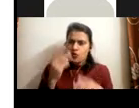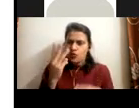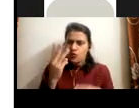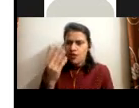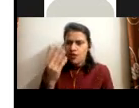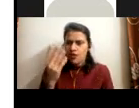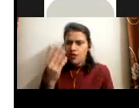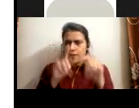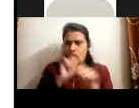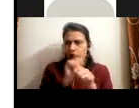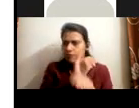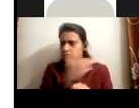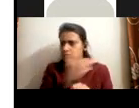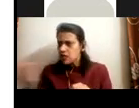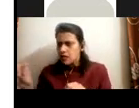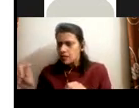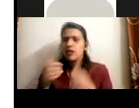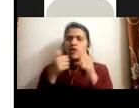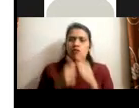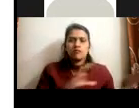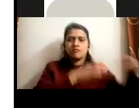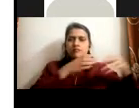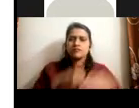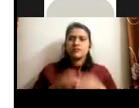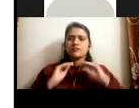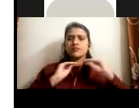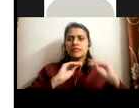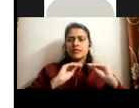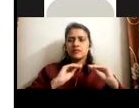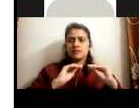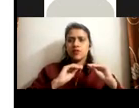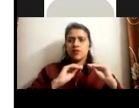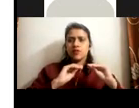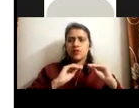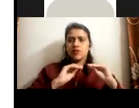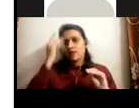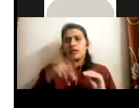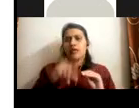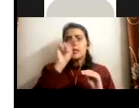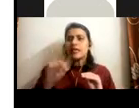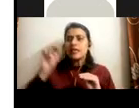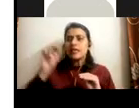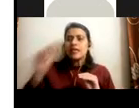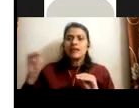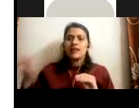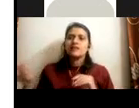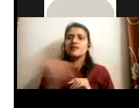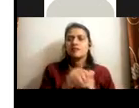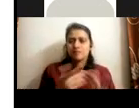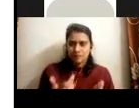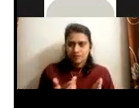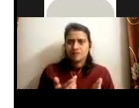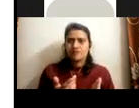companies and, um, the skills entry level skill in IT, just for an example, Accenture,